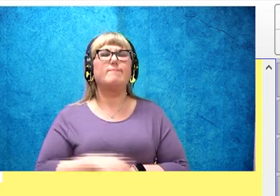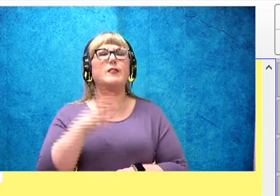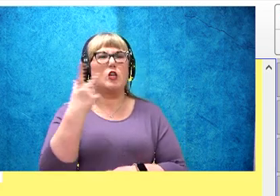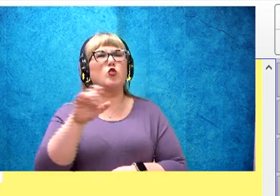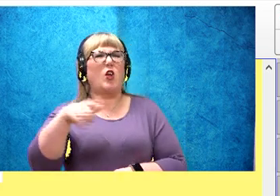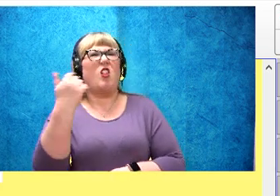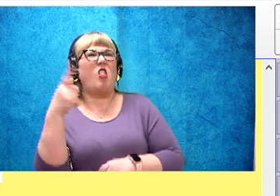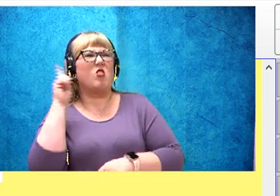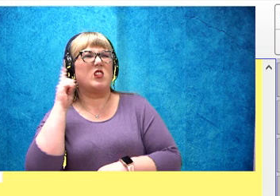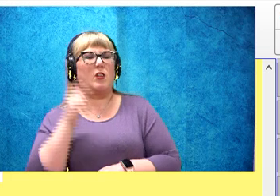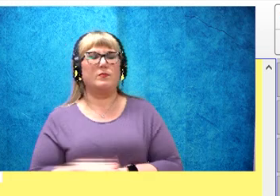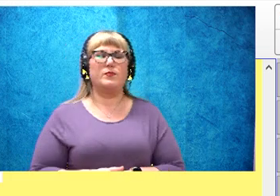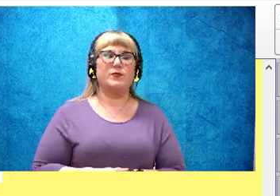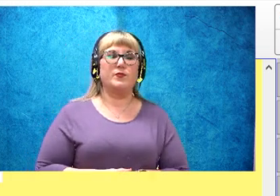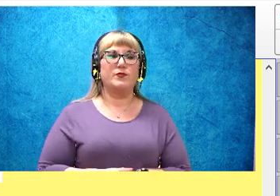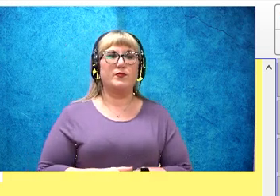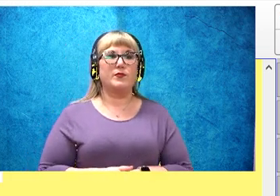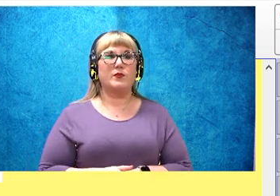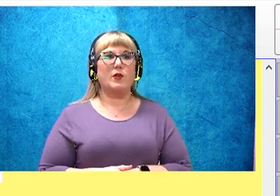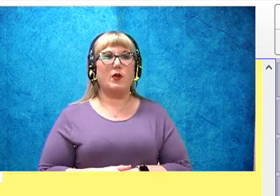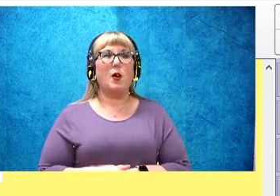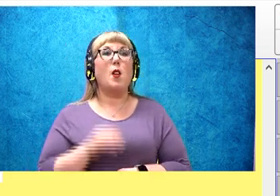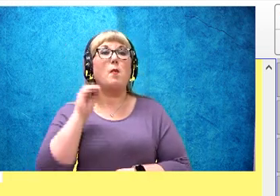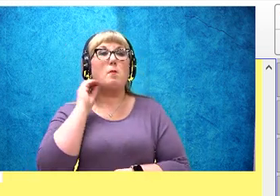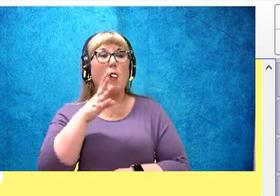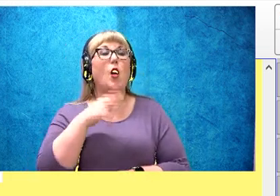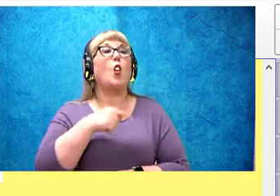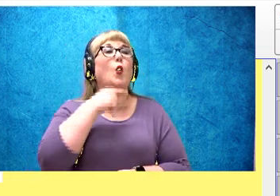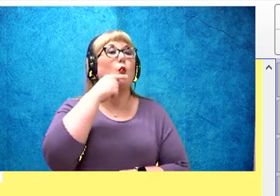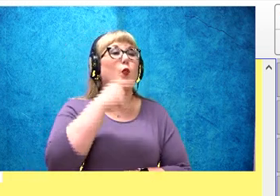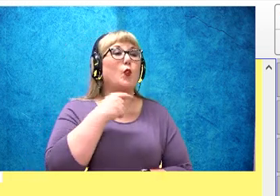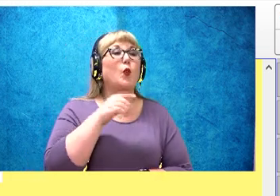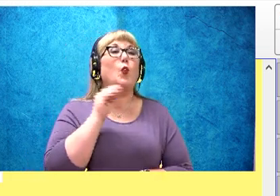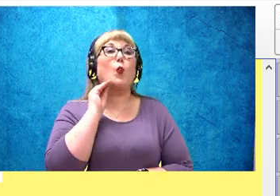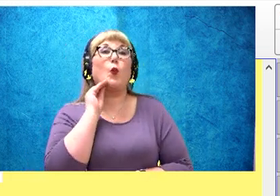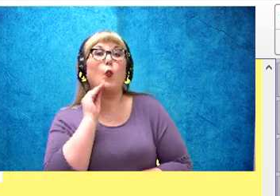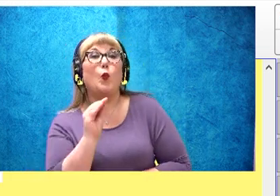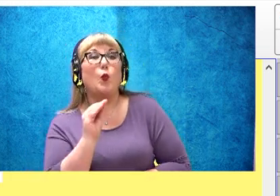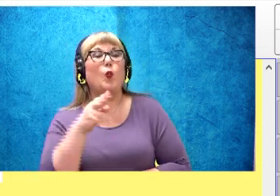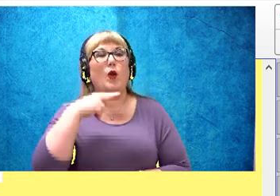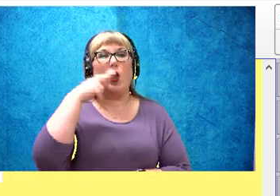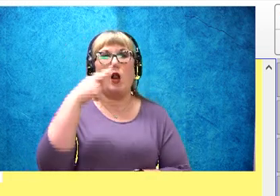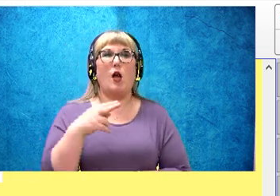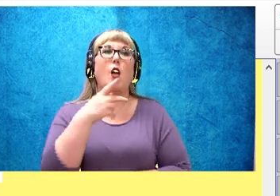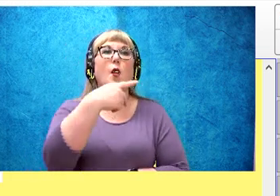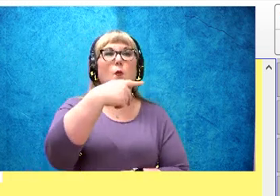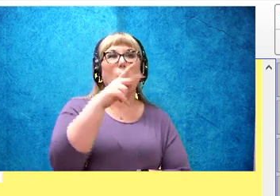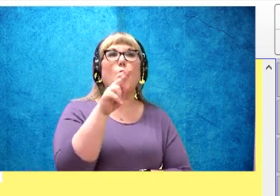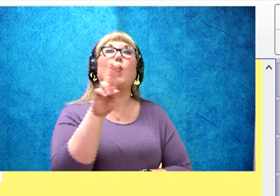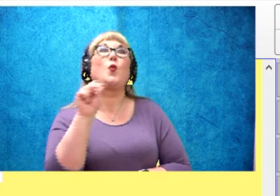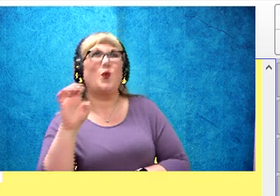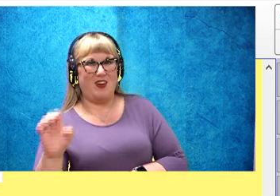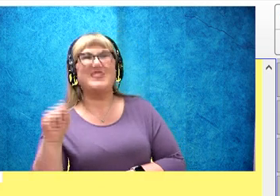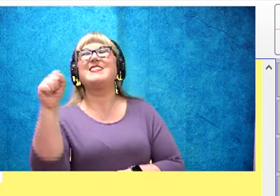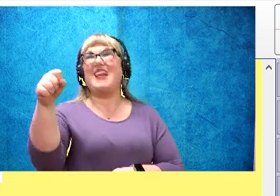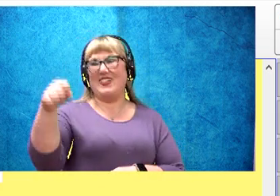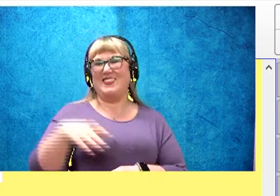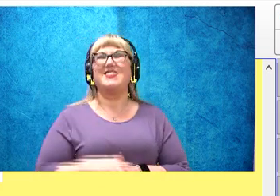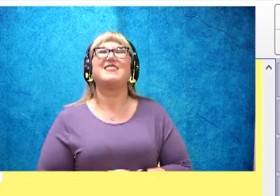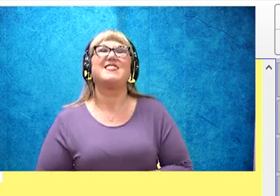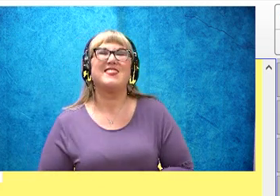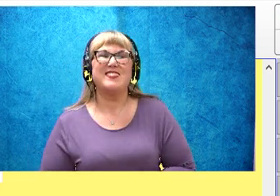magic E gives U, which is U, prune, prune, good job.